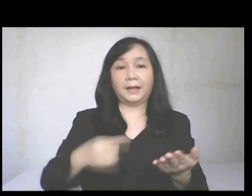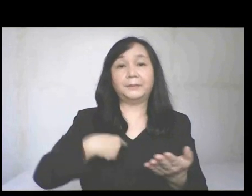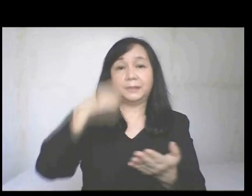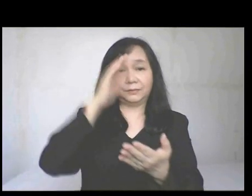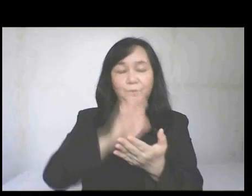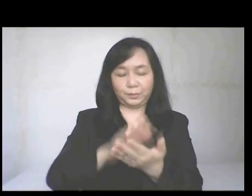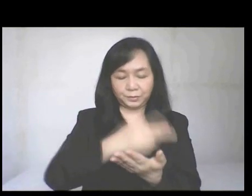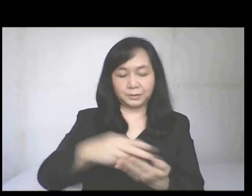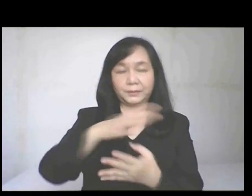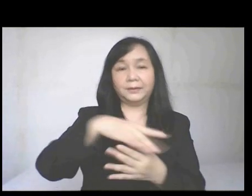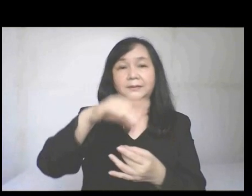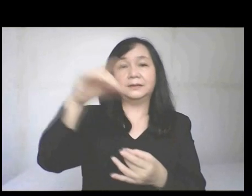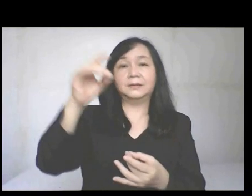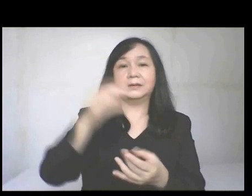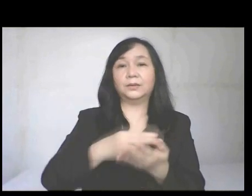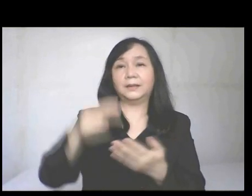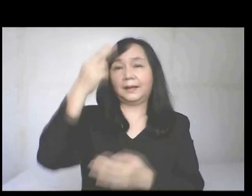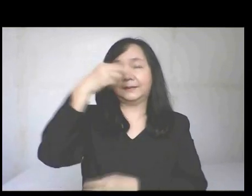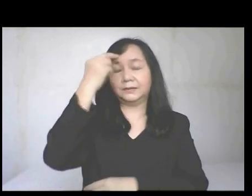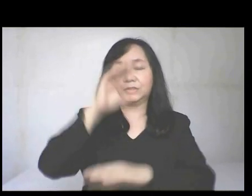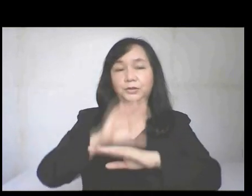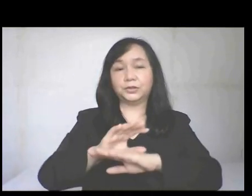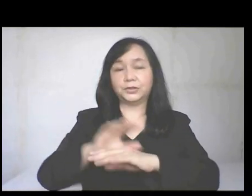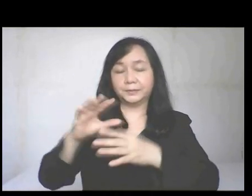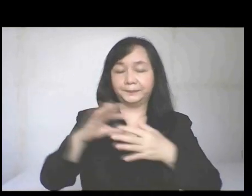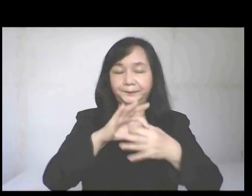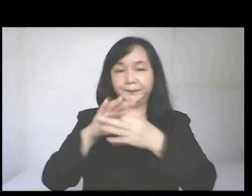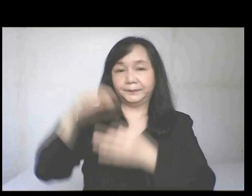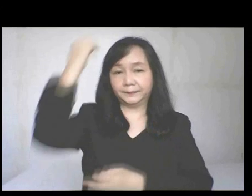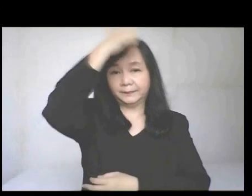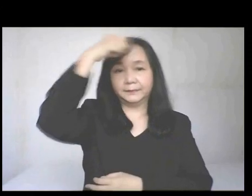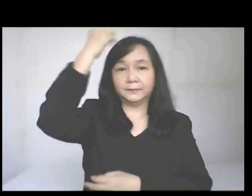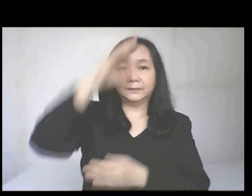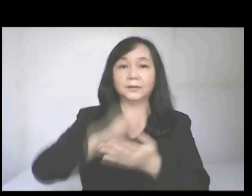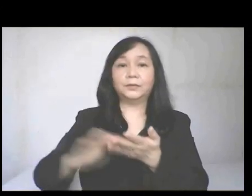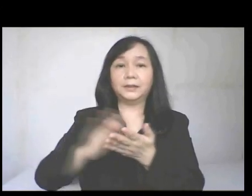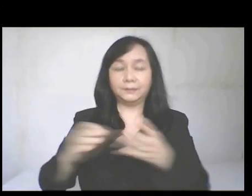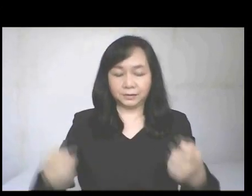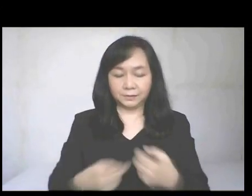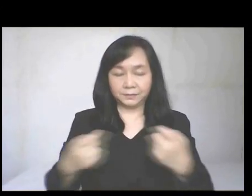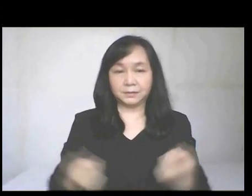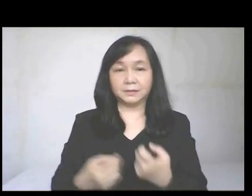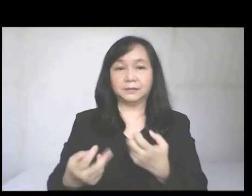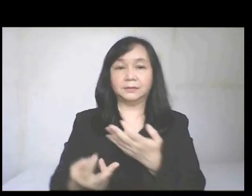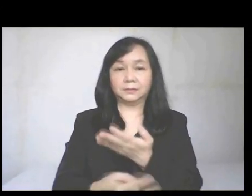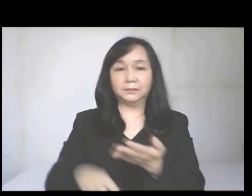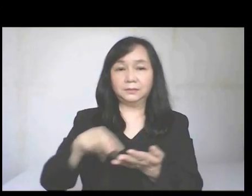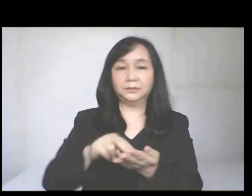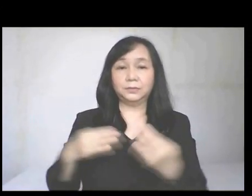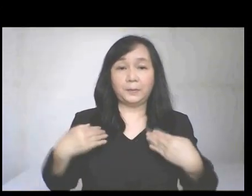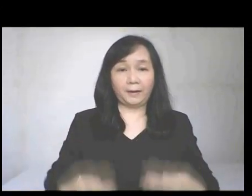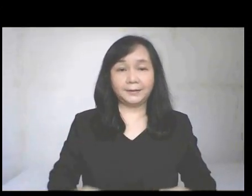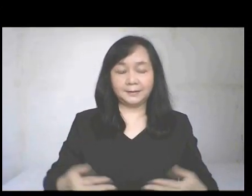dead. I believe in the Holy Spirit, the Holy Catholic Church, the communion of saints, the forgiveness of sins,